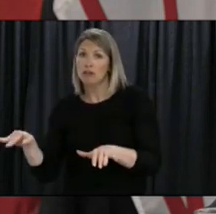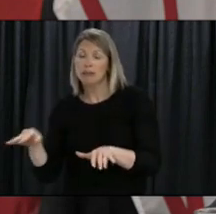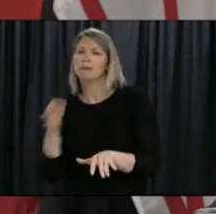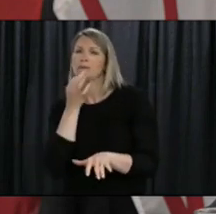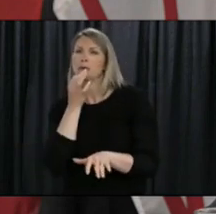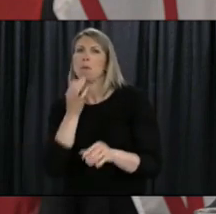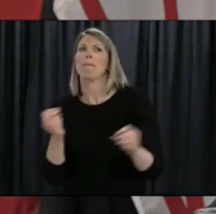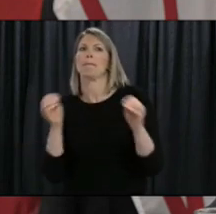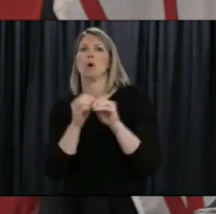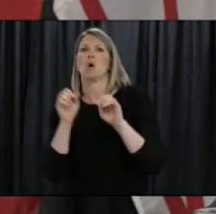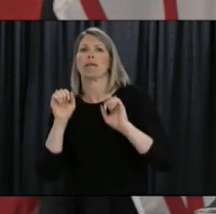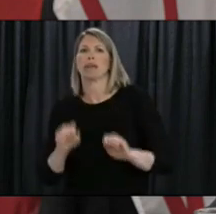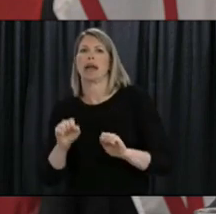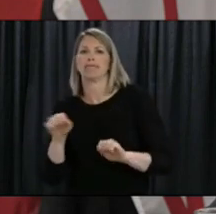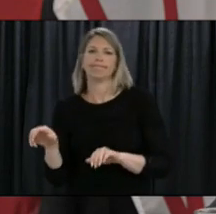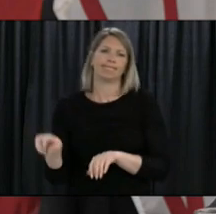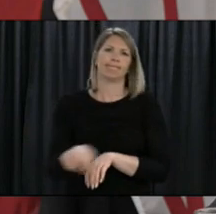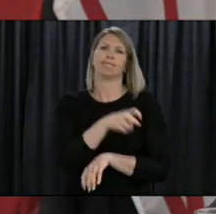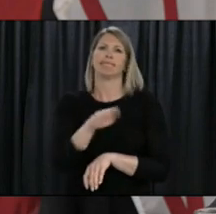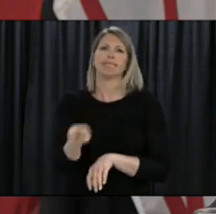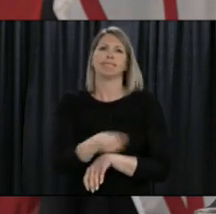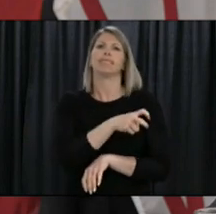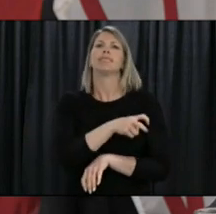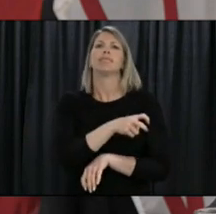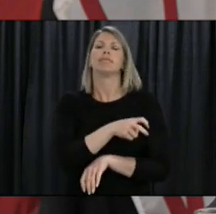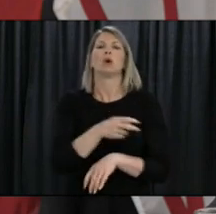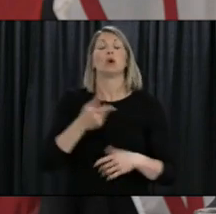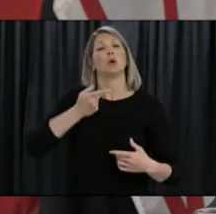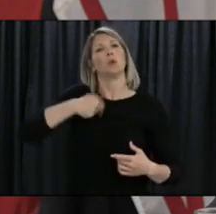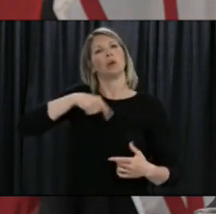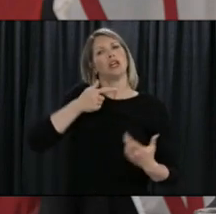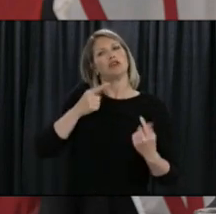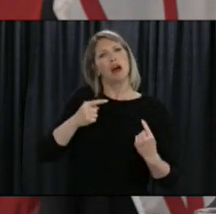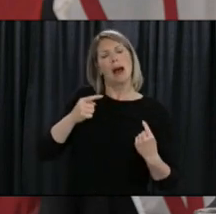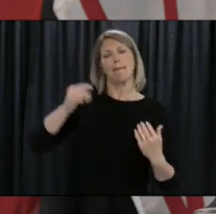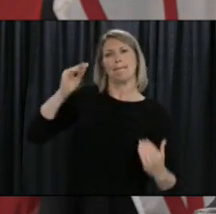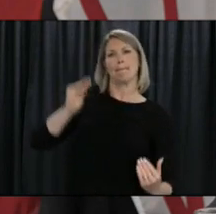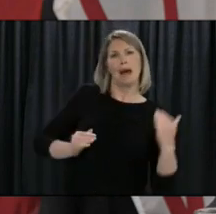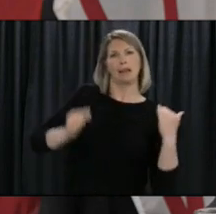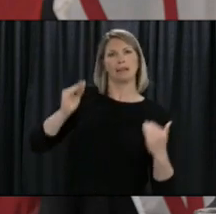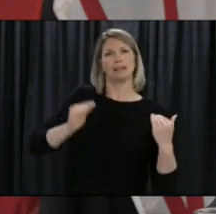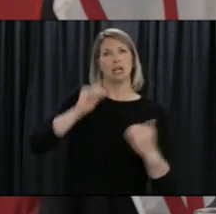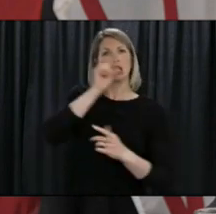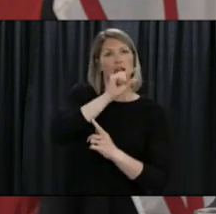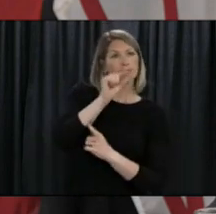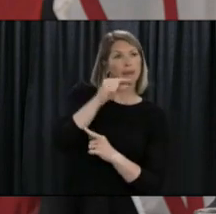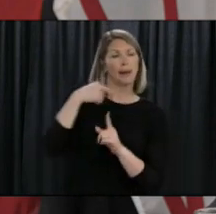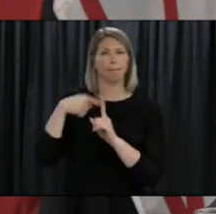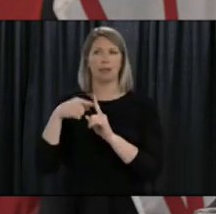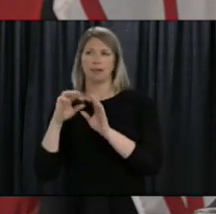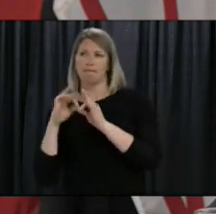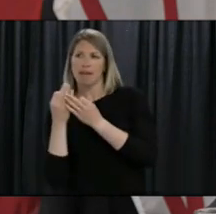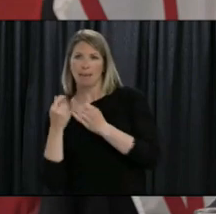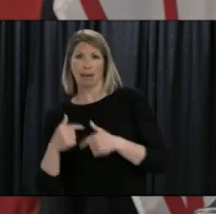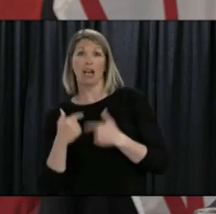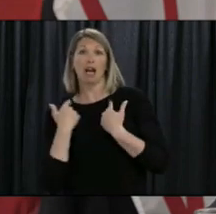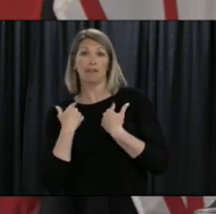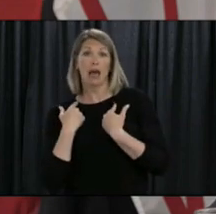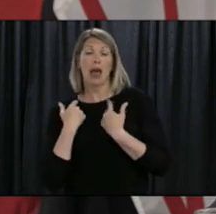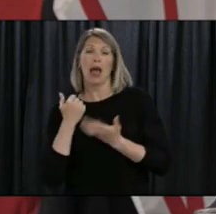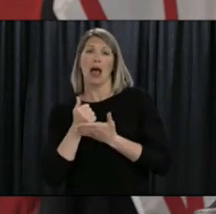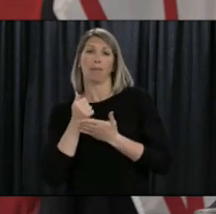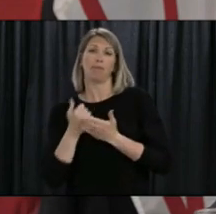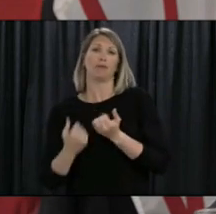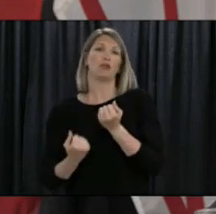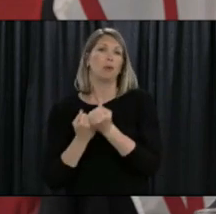you and your loved ones. We took a balanced approach. As we have worked together through the past 11 weeks, let's continue to